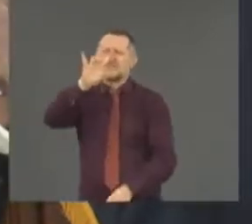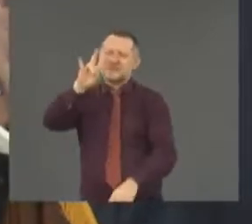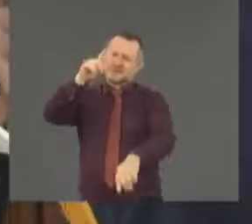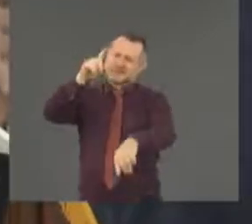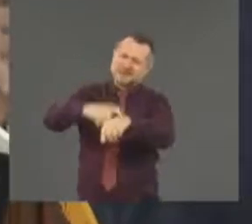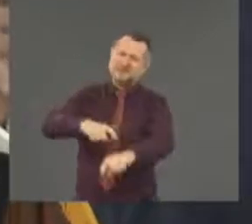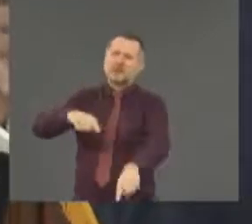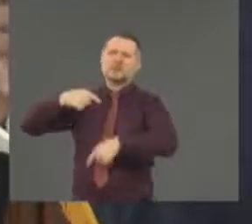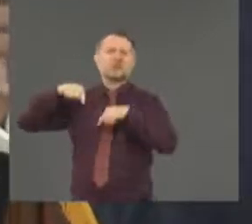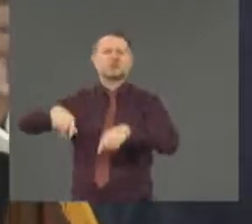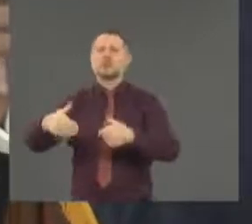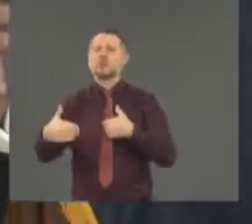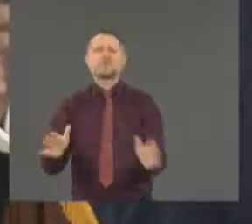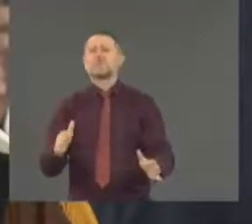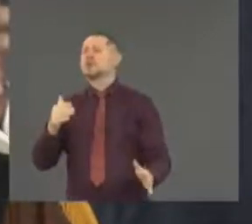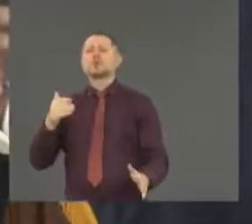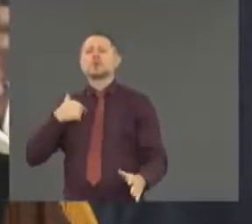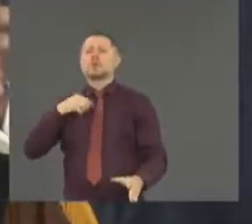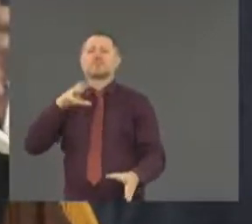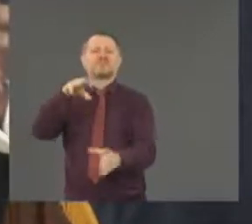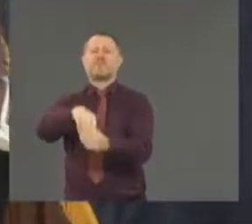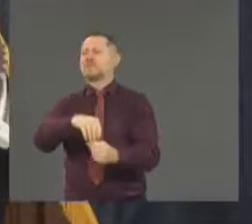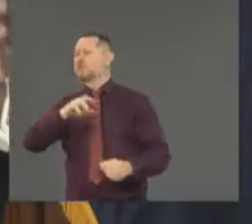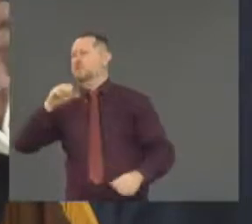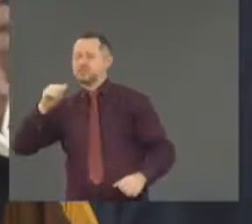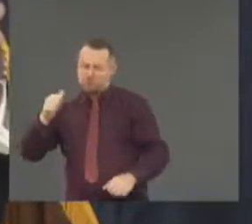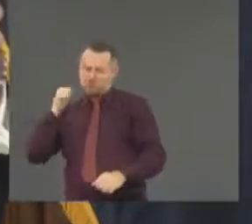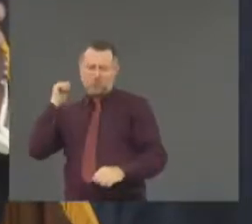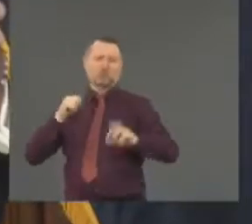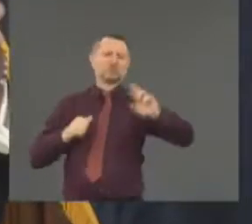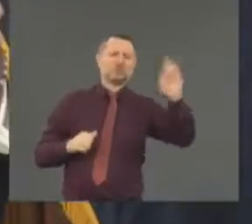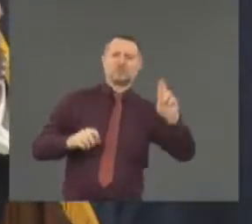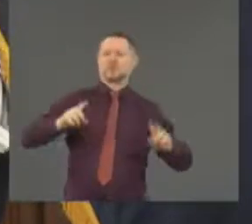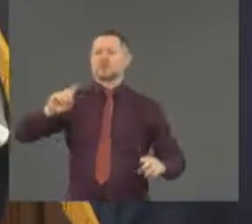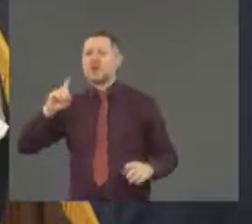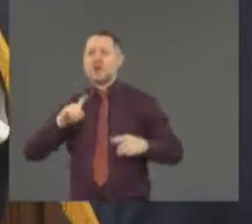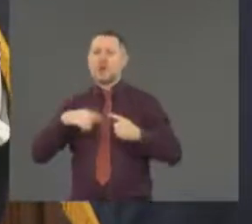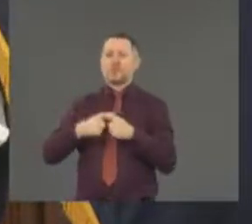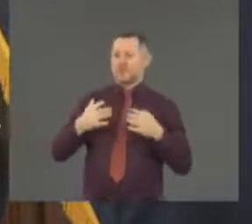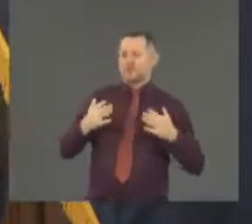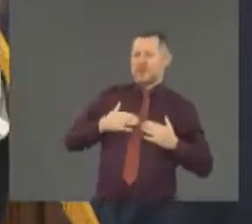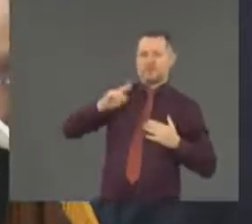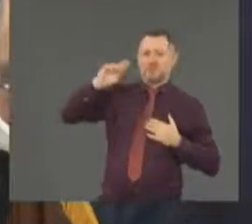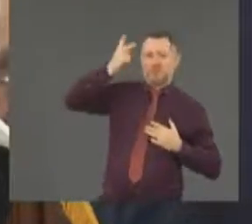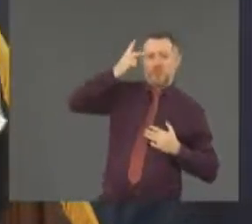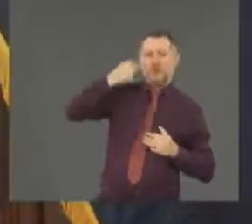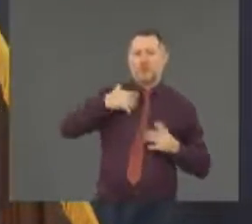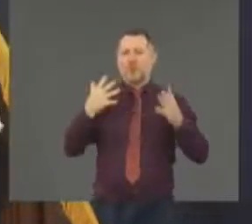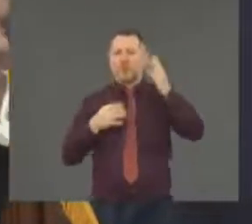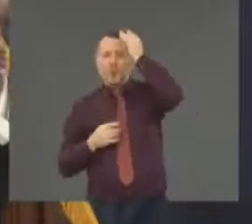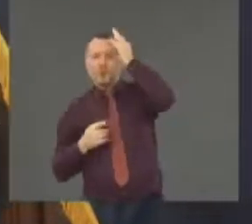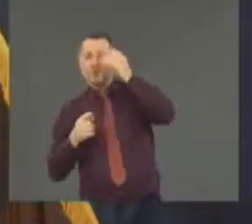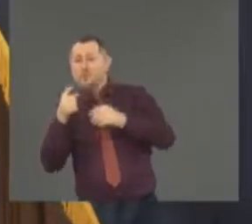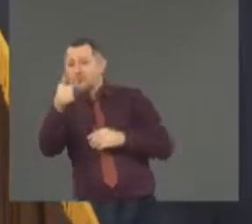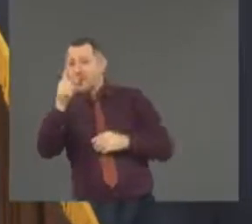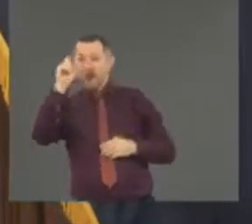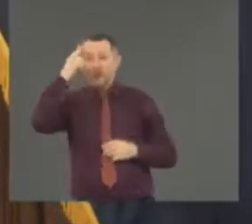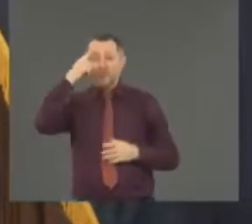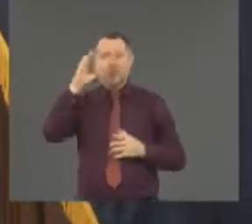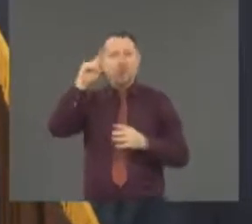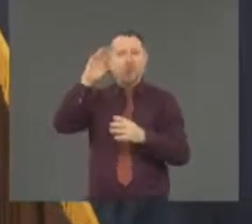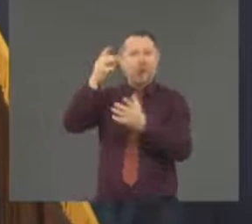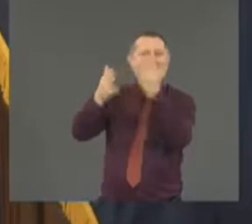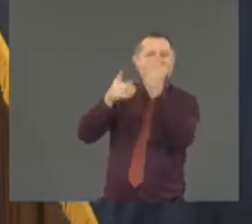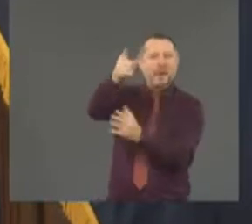that politically about myself, about what I was thinking. Maybe he's going to run for this. Maybe he's going to run for that. That would then